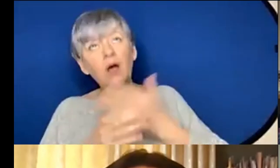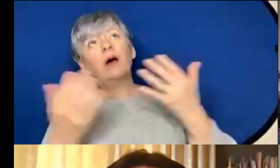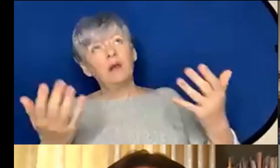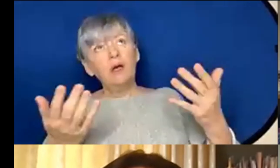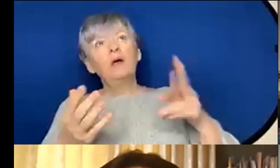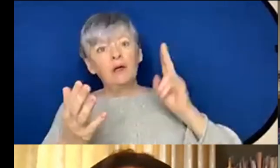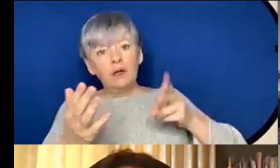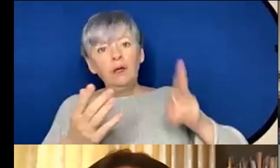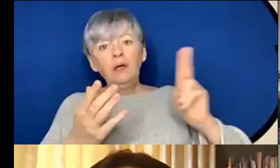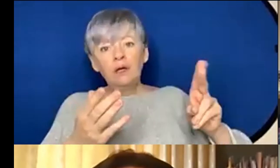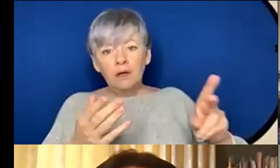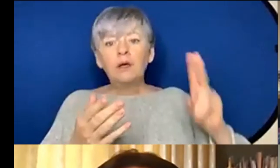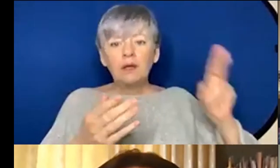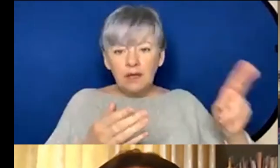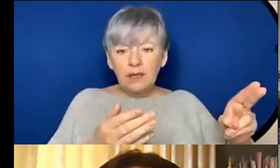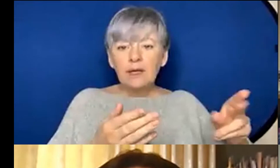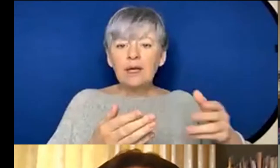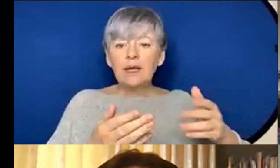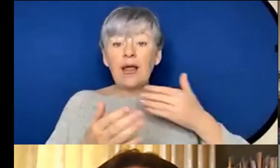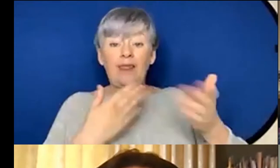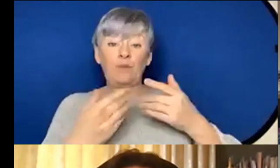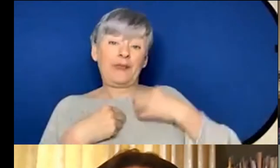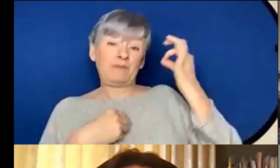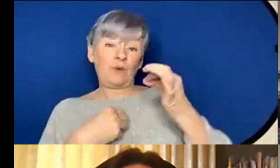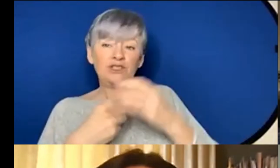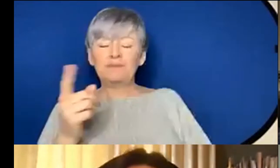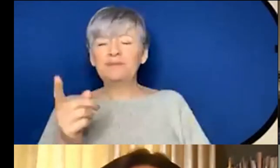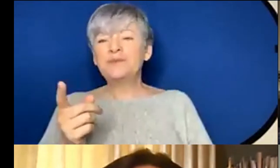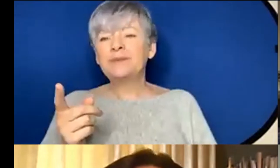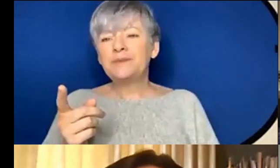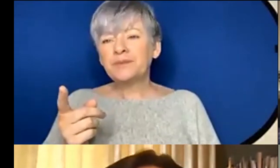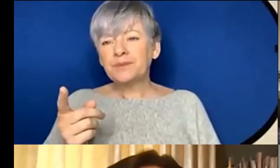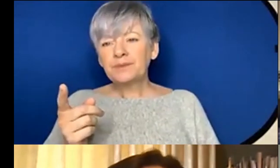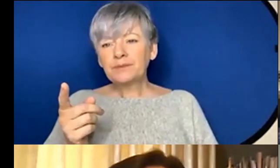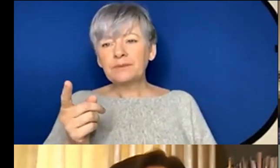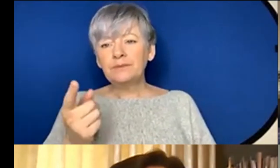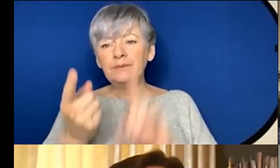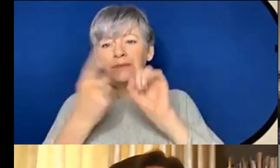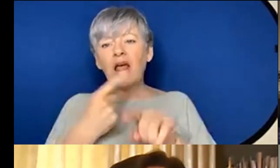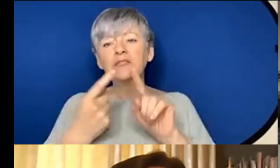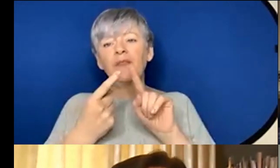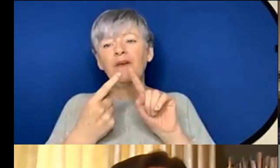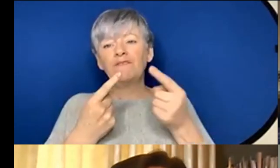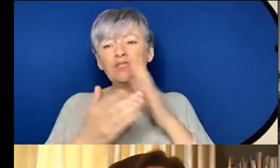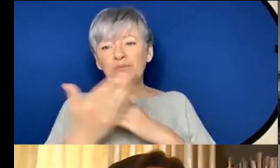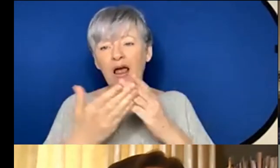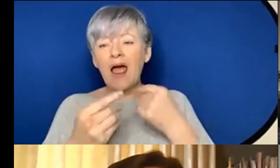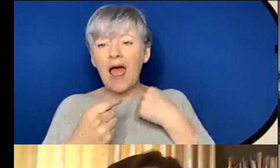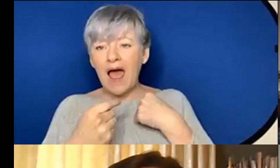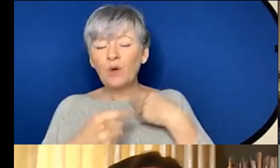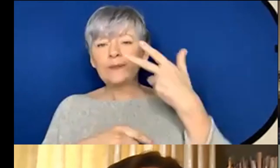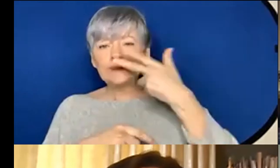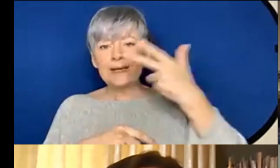what would be you know anyway that's my question yes um to answer the first part of that question I was 18